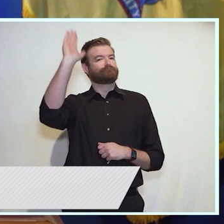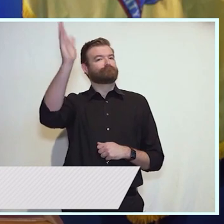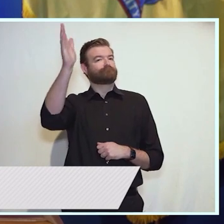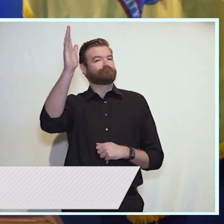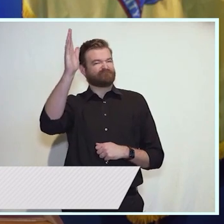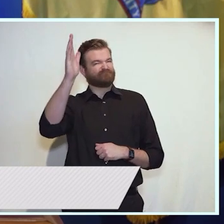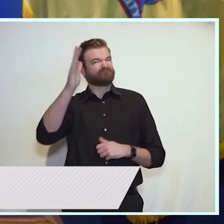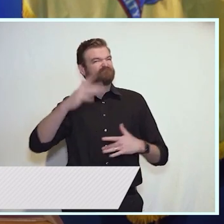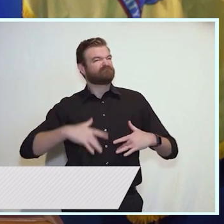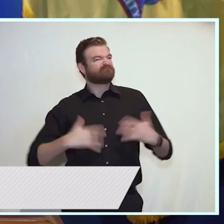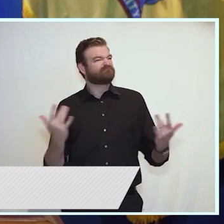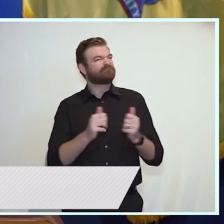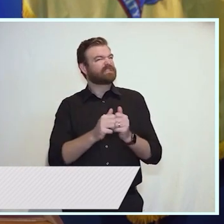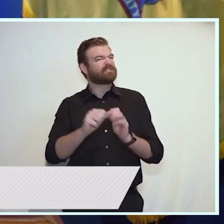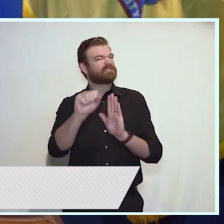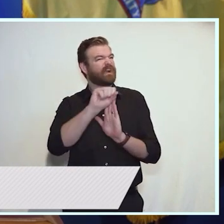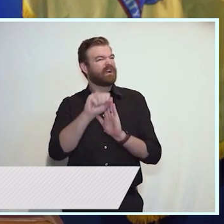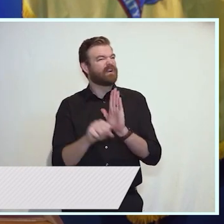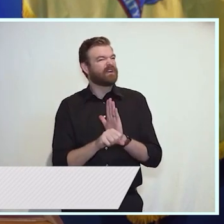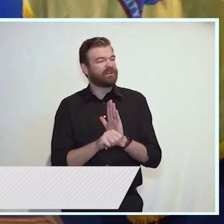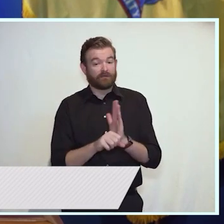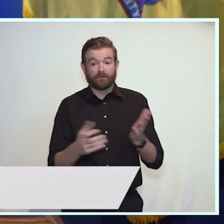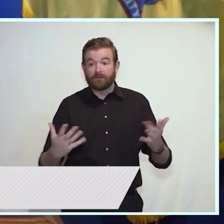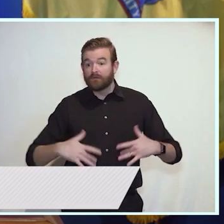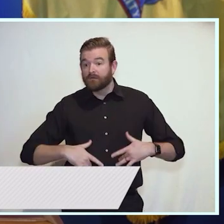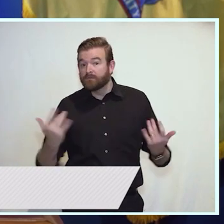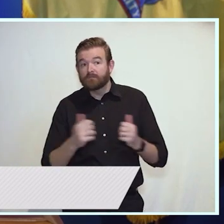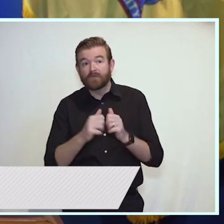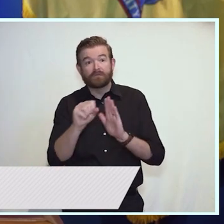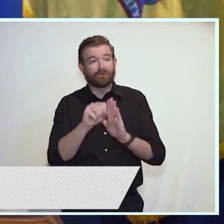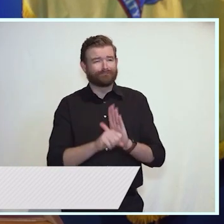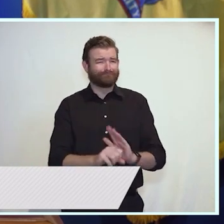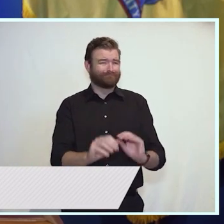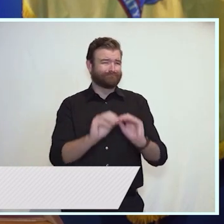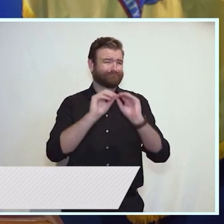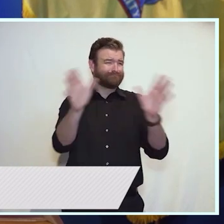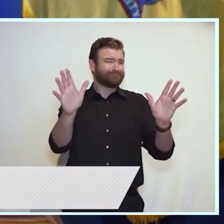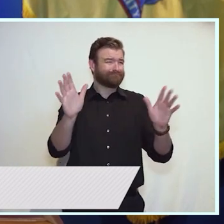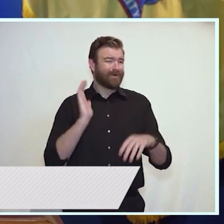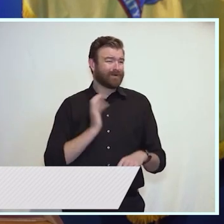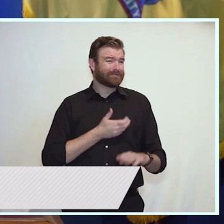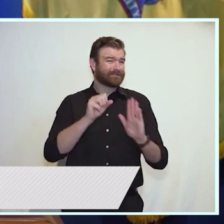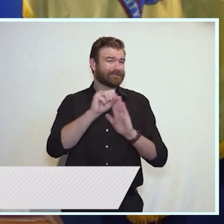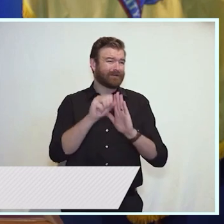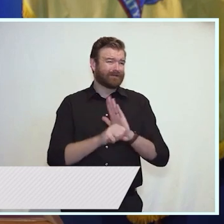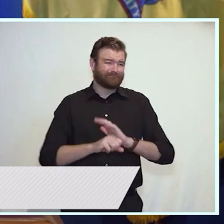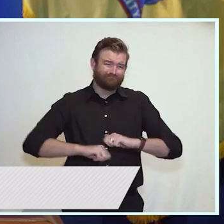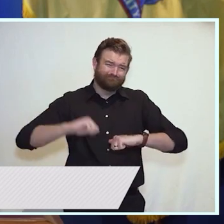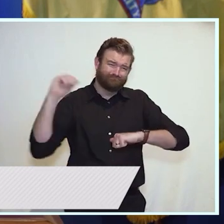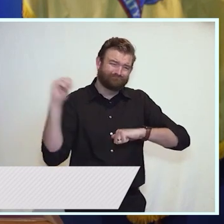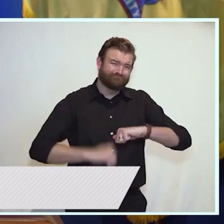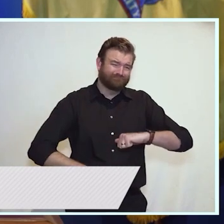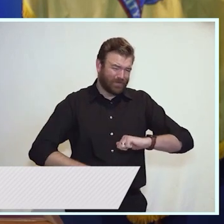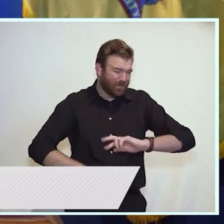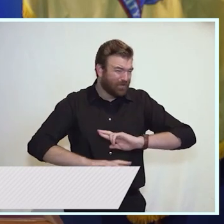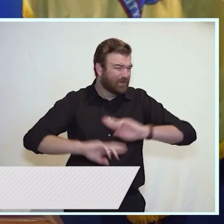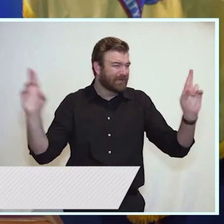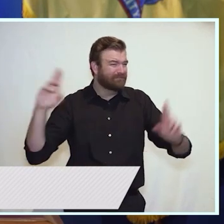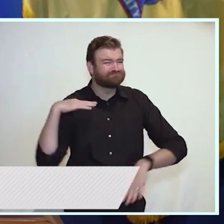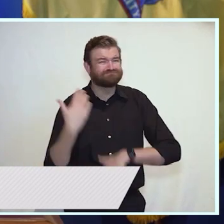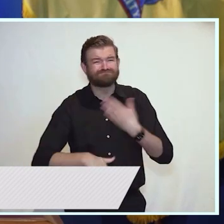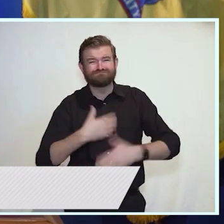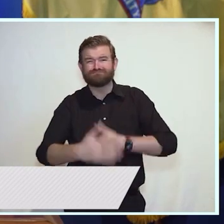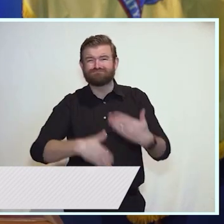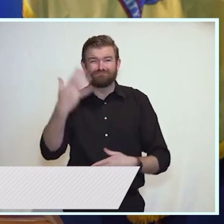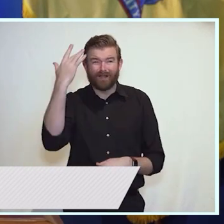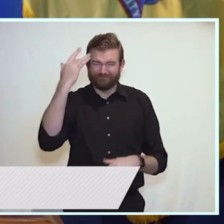state of our state. That accounting is clear. The state of our state is resilient and ready to keep moving forward. Because